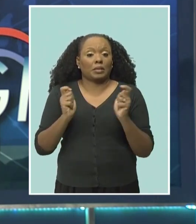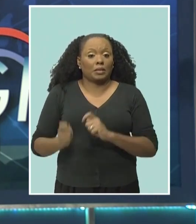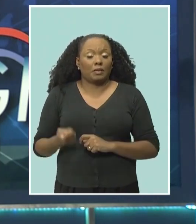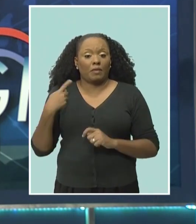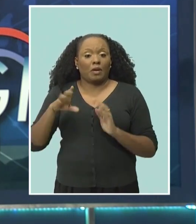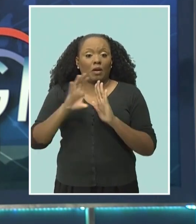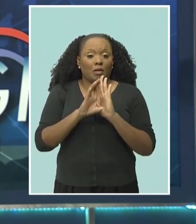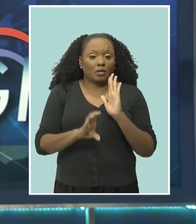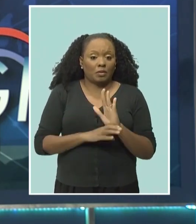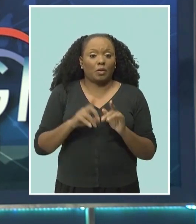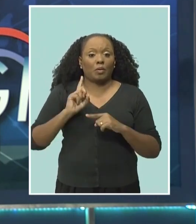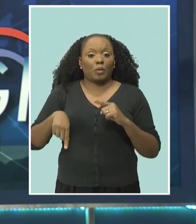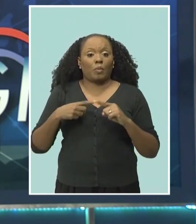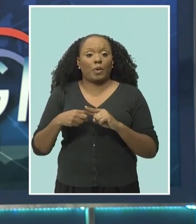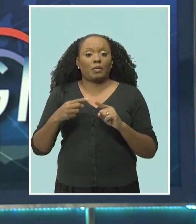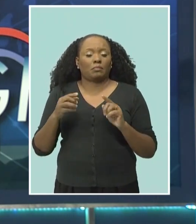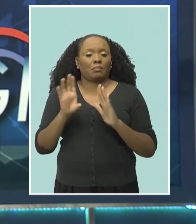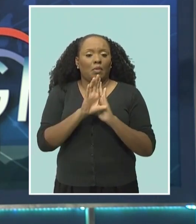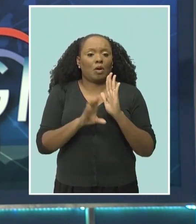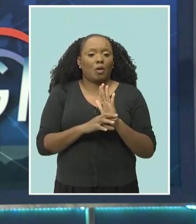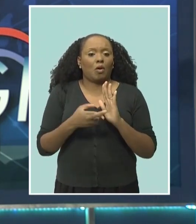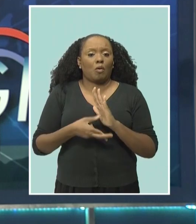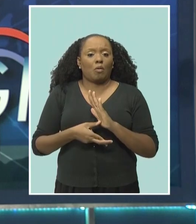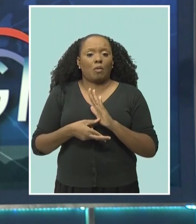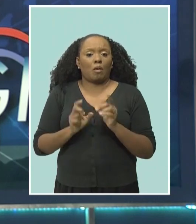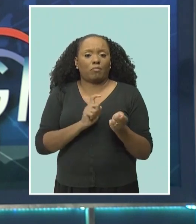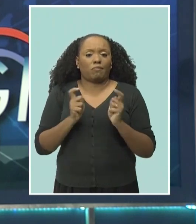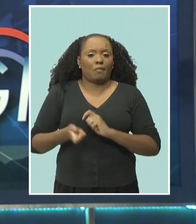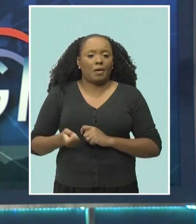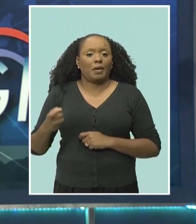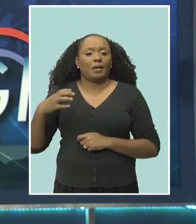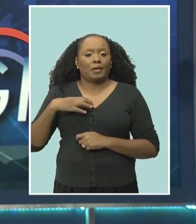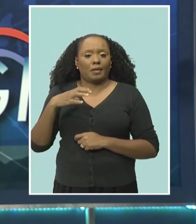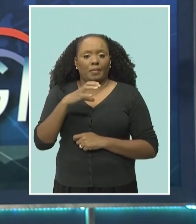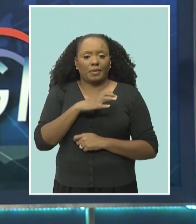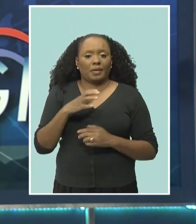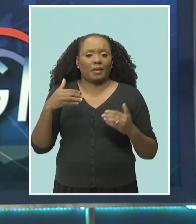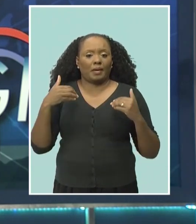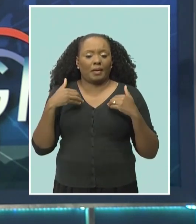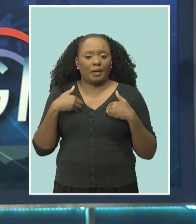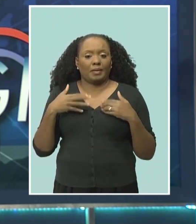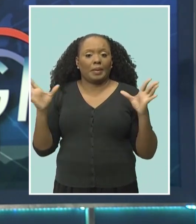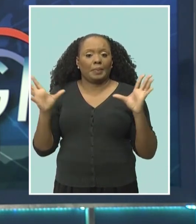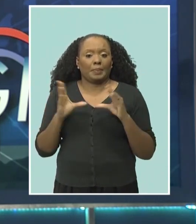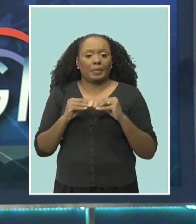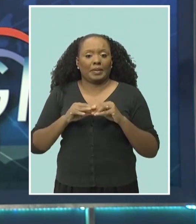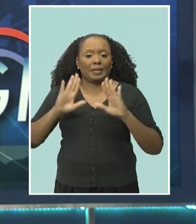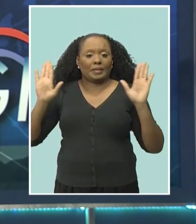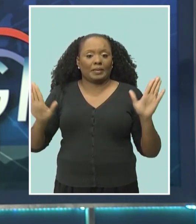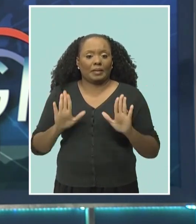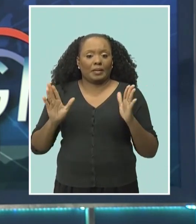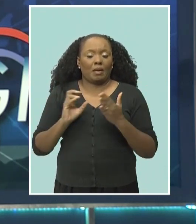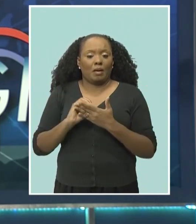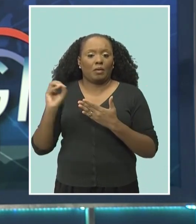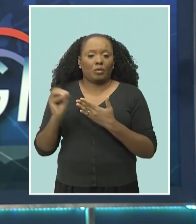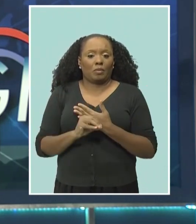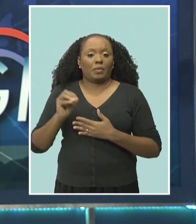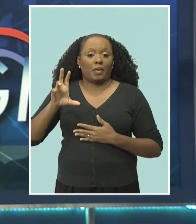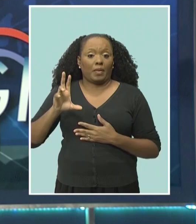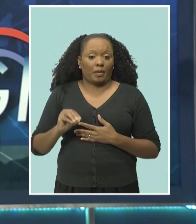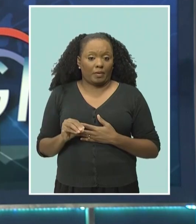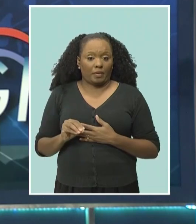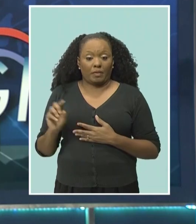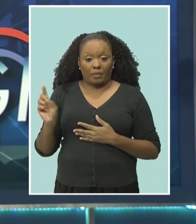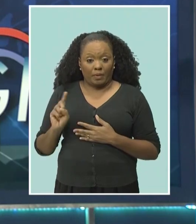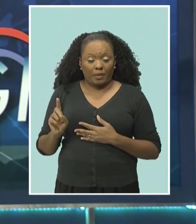when the Constitutional Reform Commission hosts a public meeting this Sunday, October 30th at the Alexandra